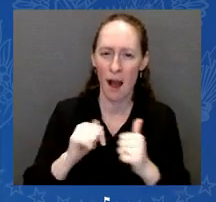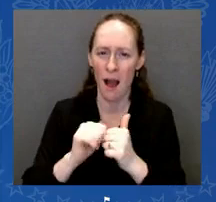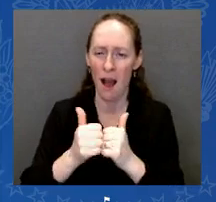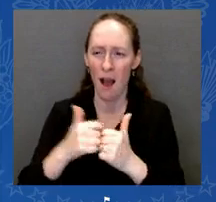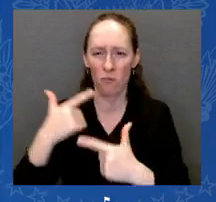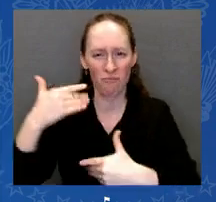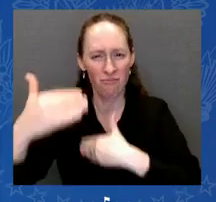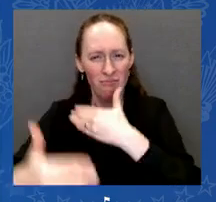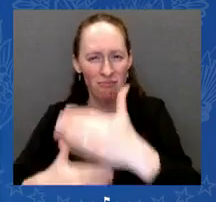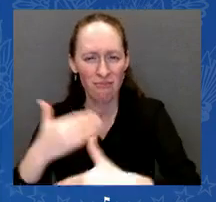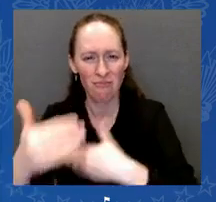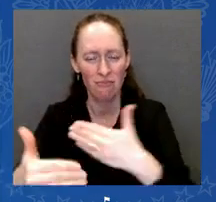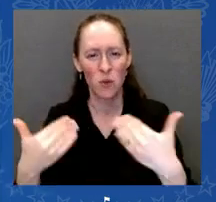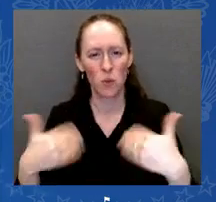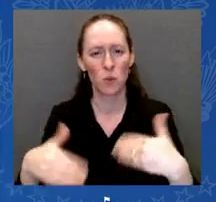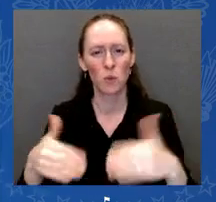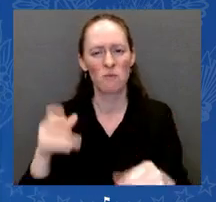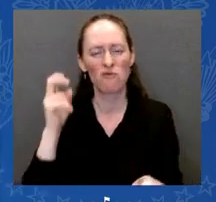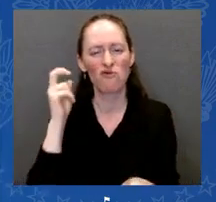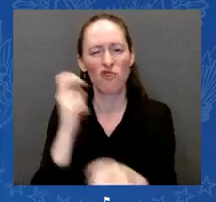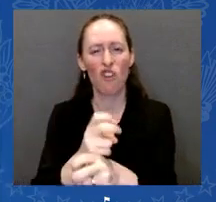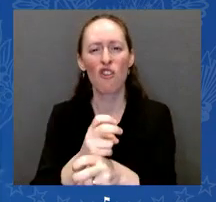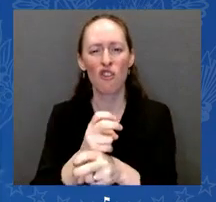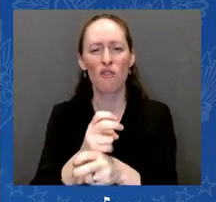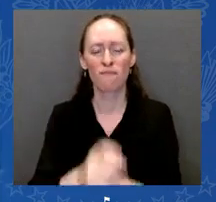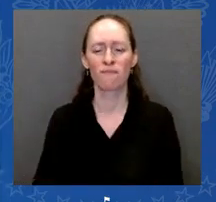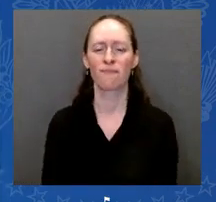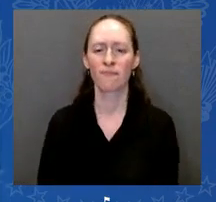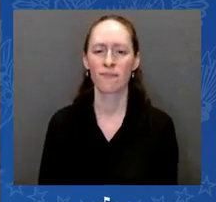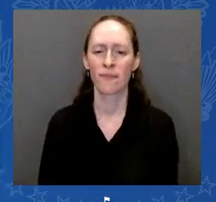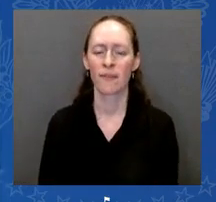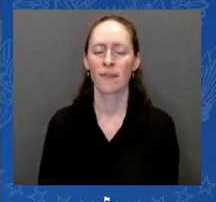Because remembering brings it back the very moment that it happened.